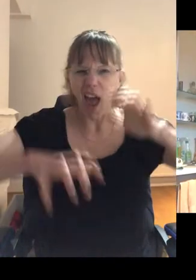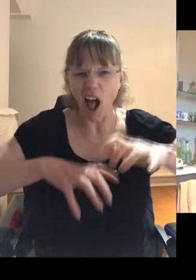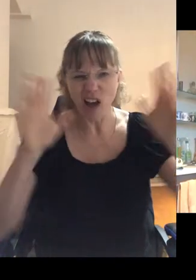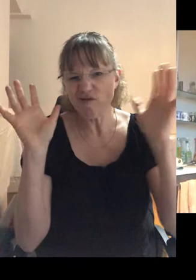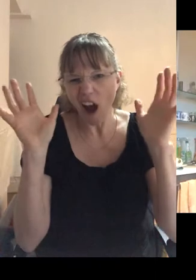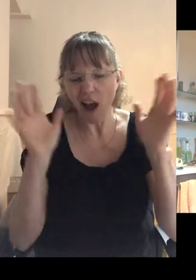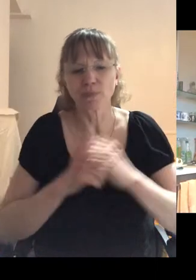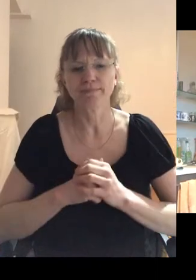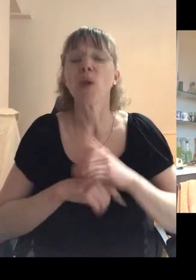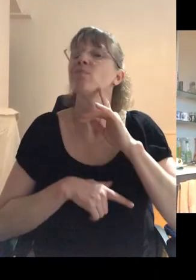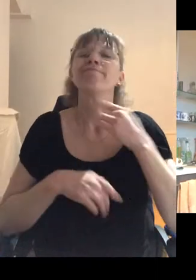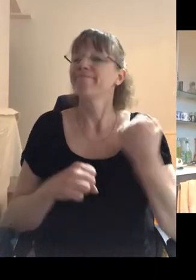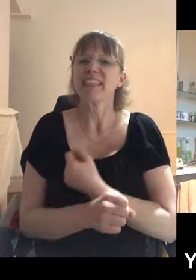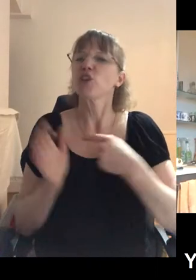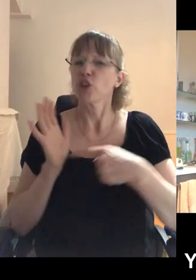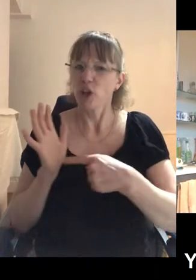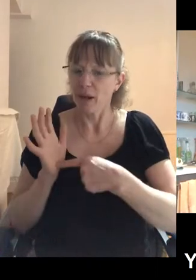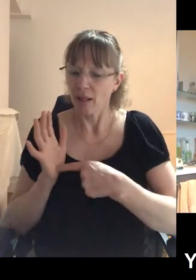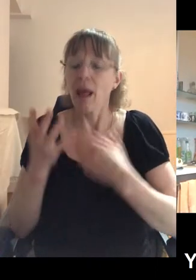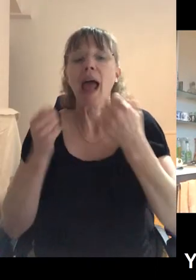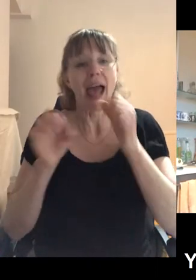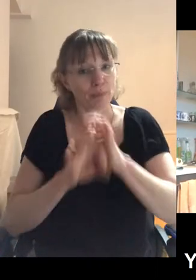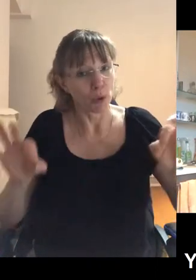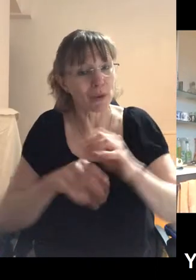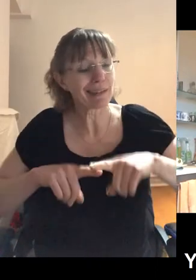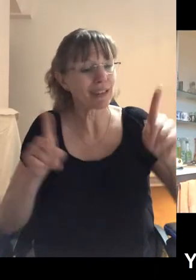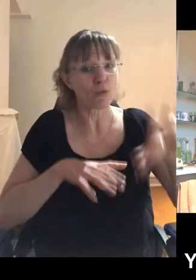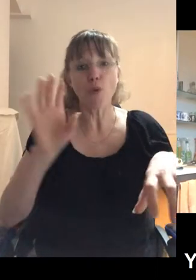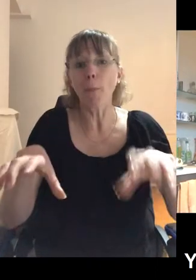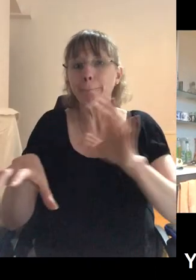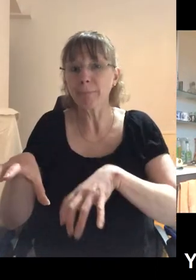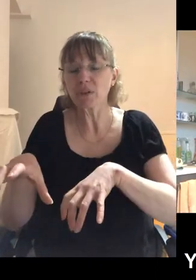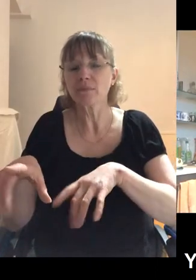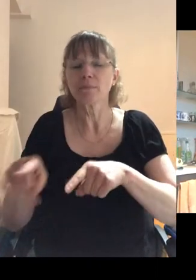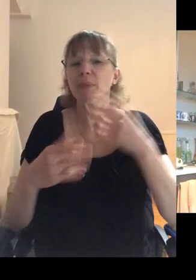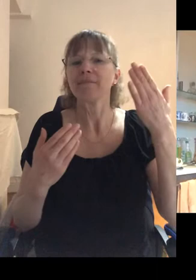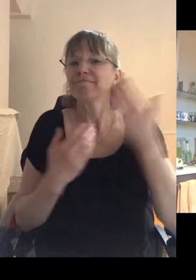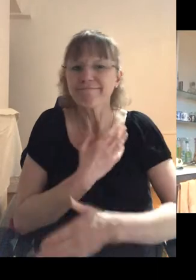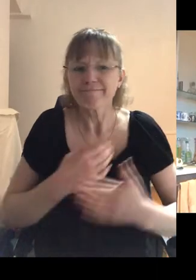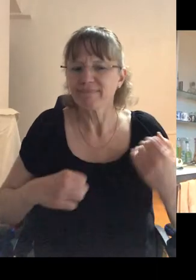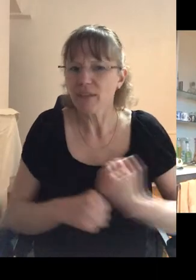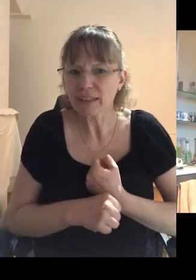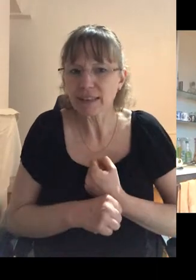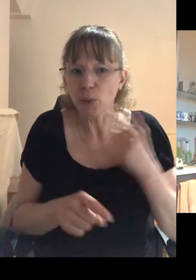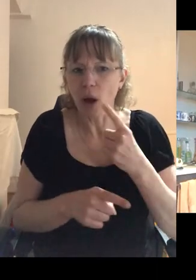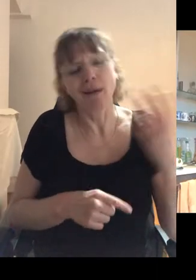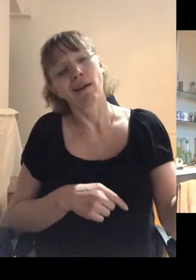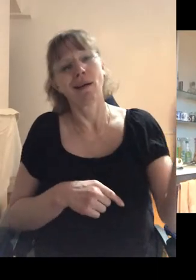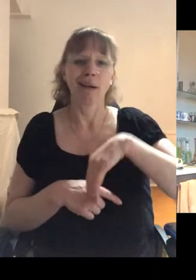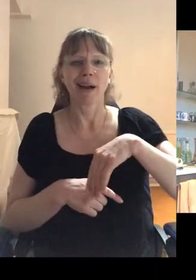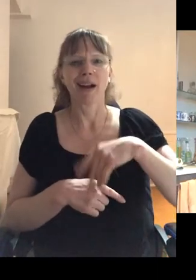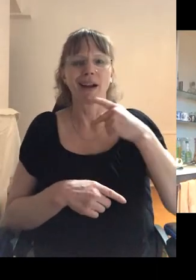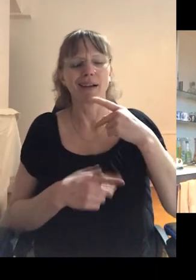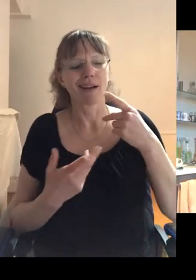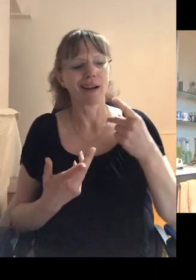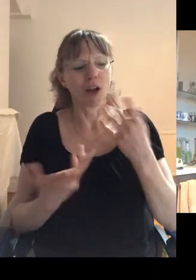never did turns though. That's the thing. So you always had music and you had different music in different rooms and places, but I never did the, uh, come and do a turn and